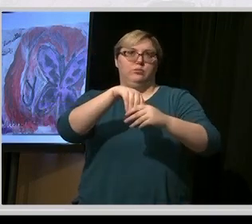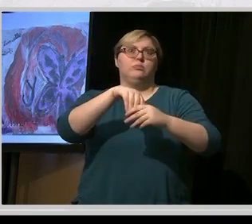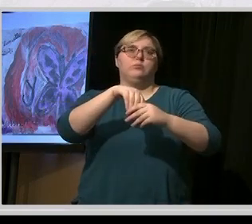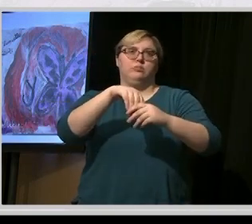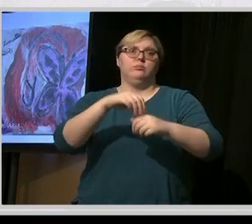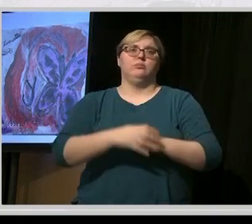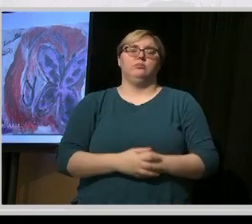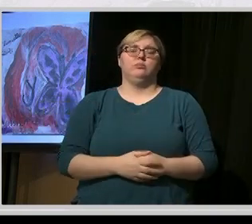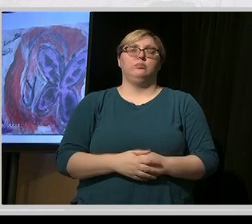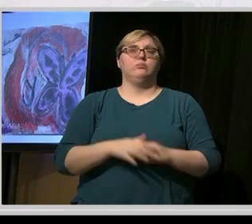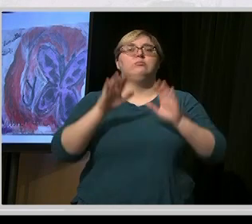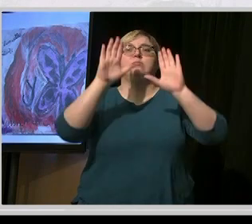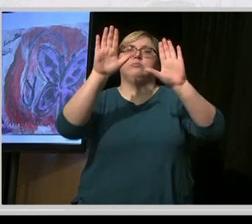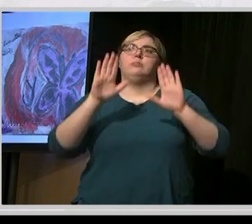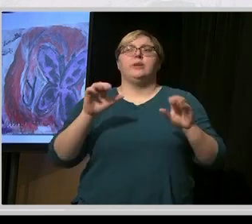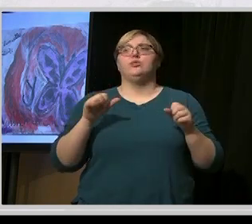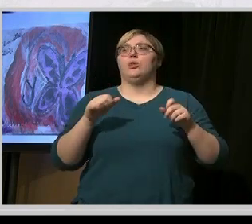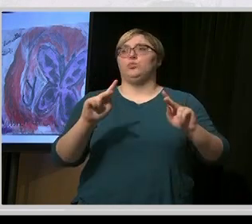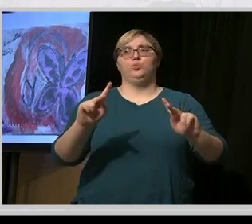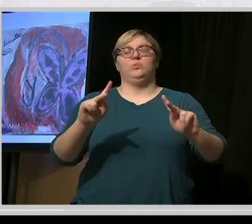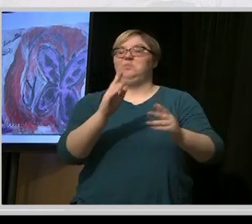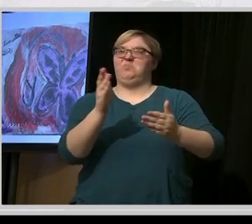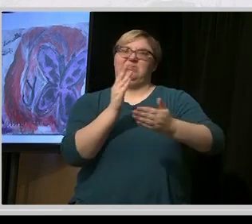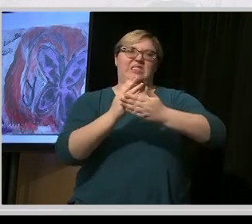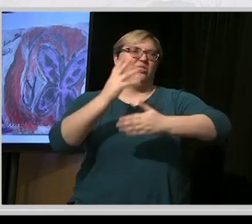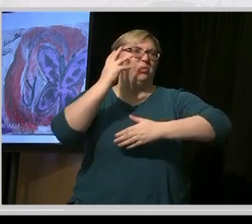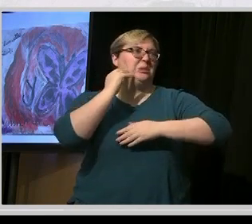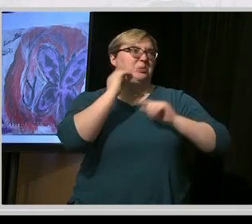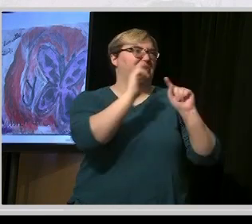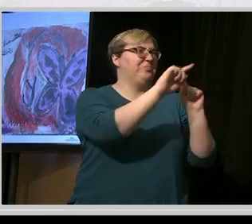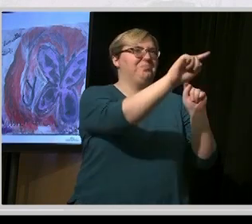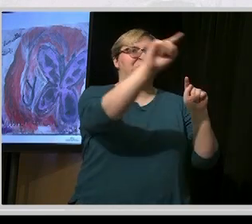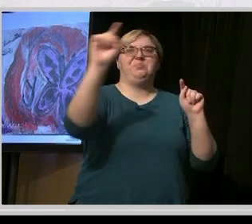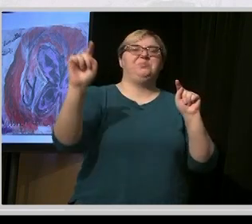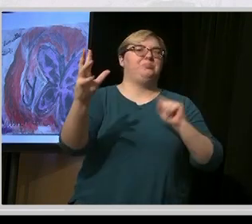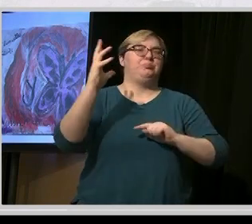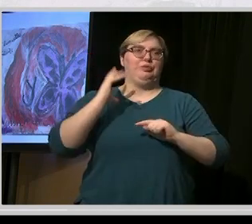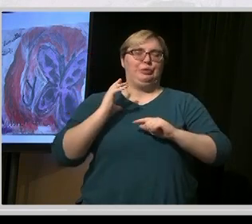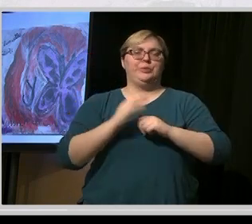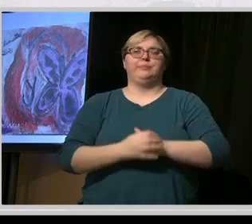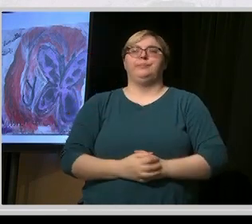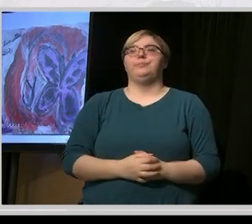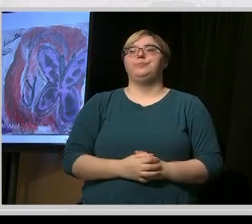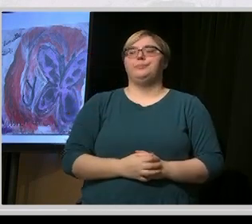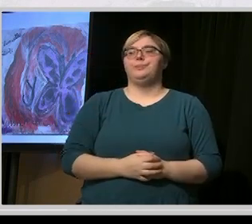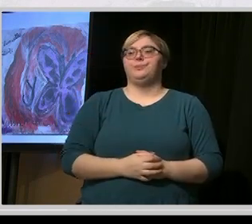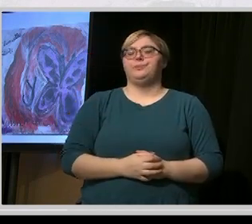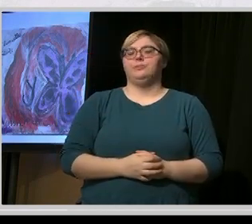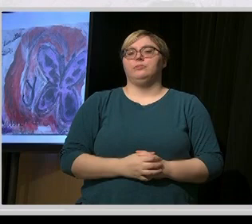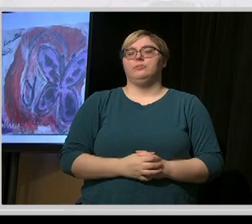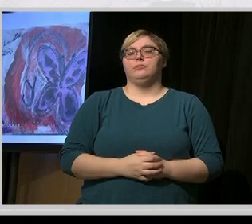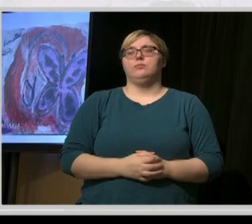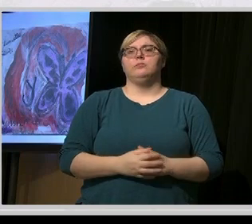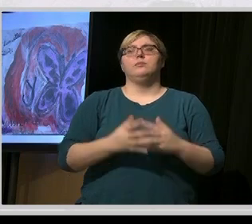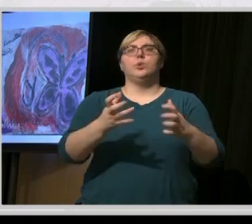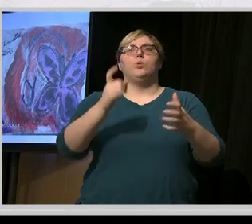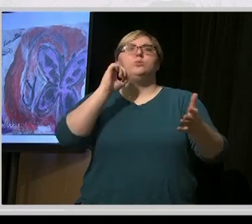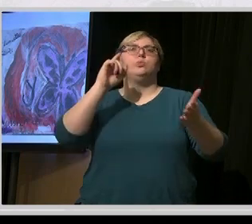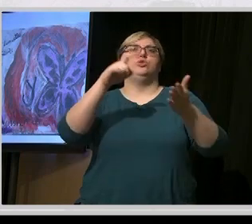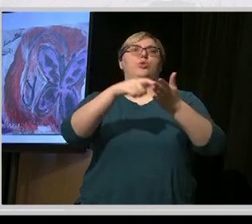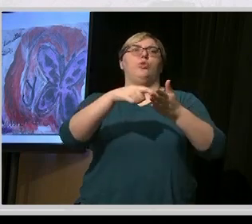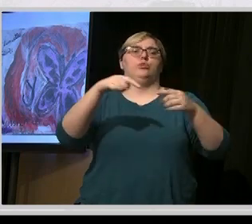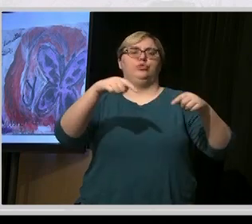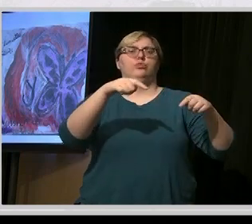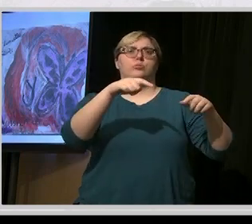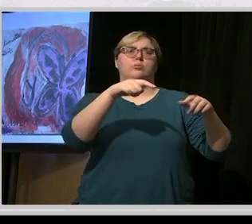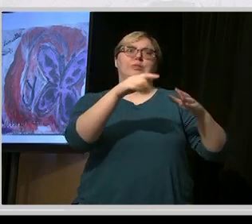happened anywhere else. So this is amazing. I want to acknowledge the strong leadership that's got us to this point and I